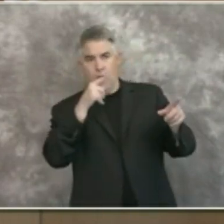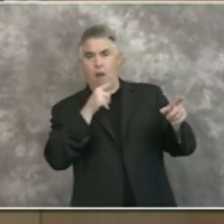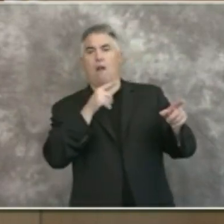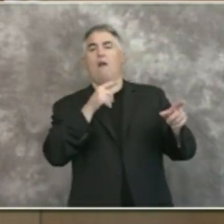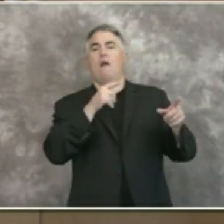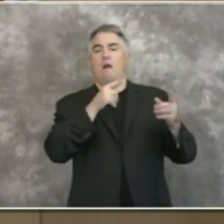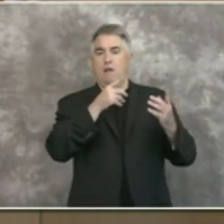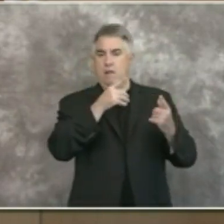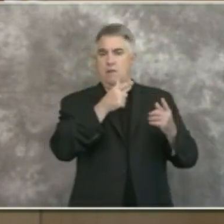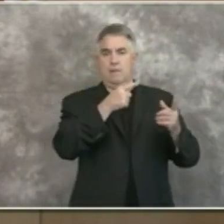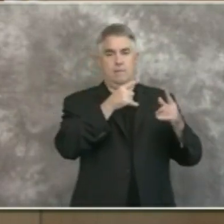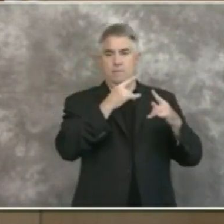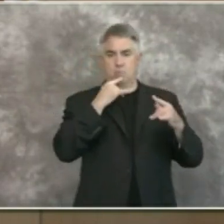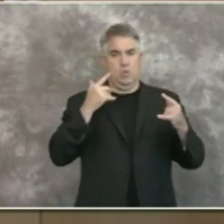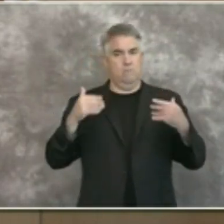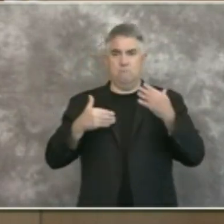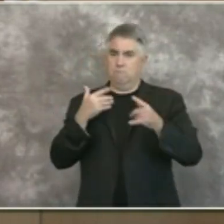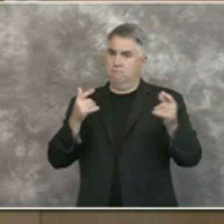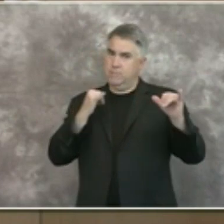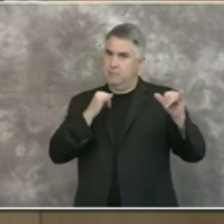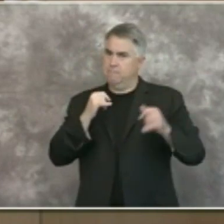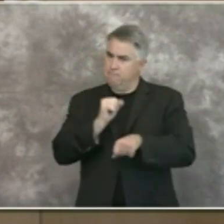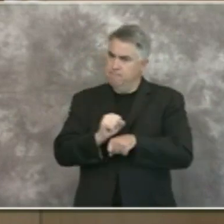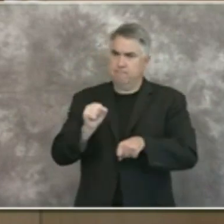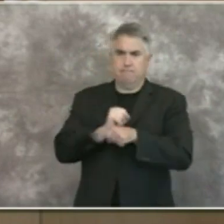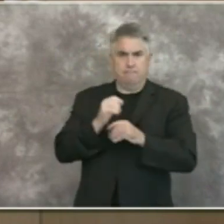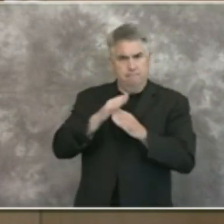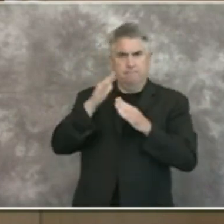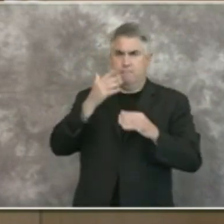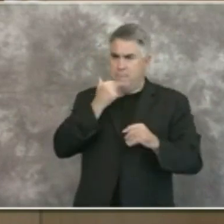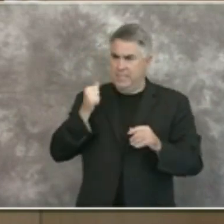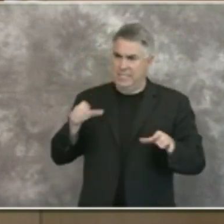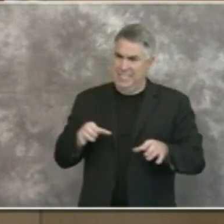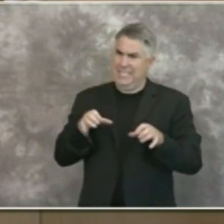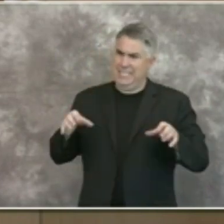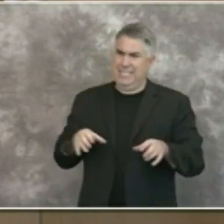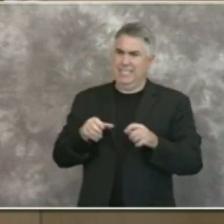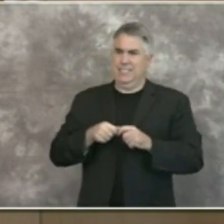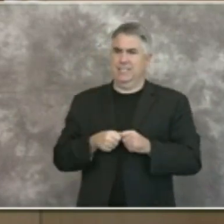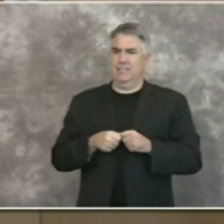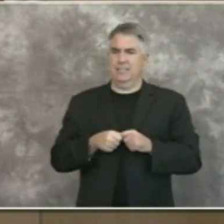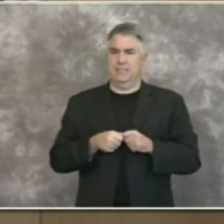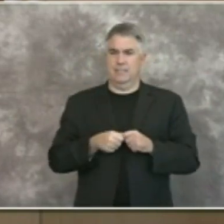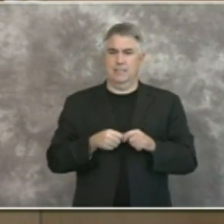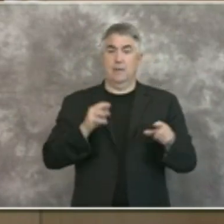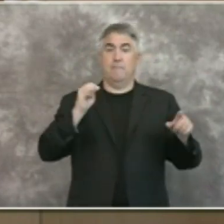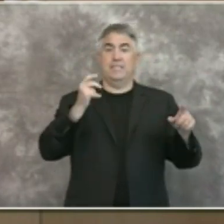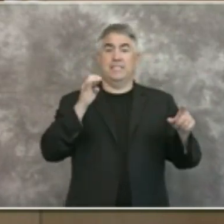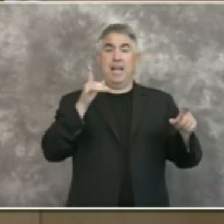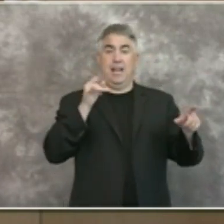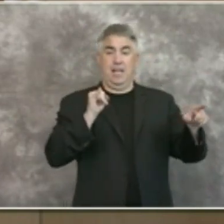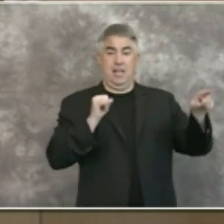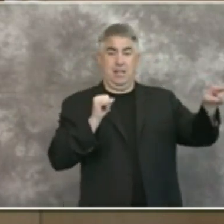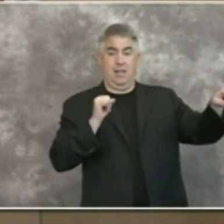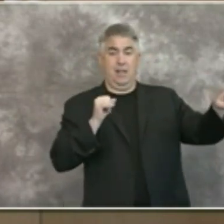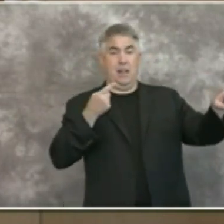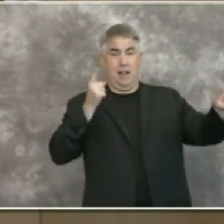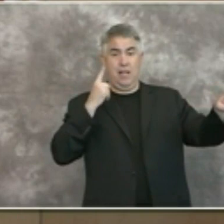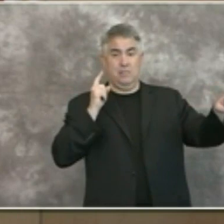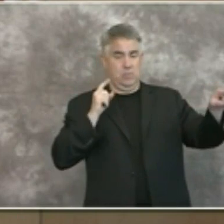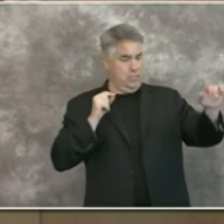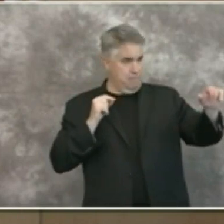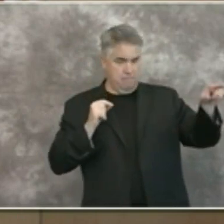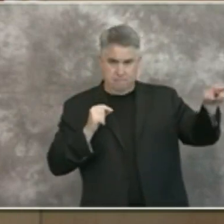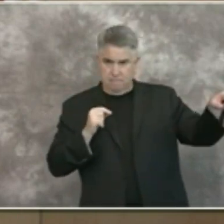about the same time that we did as well as mexico last week was going through its potential